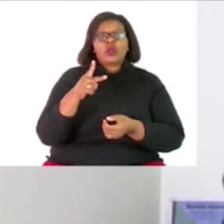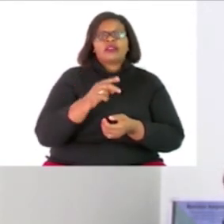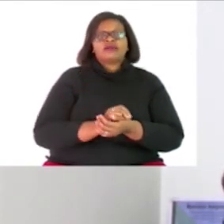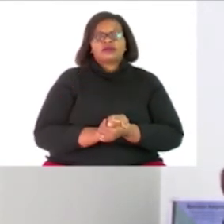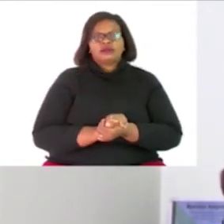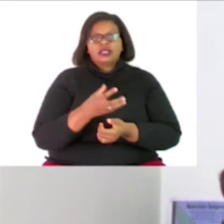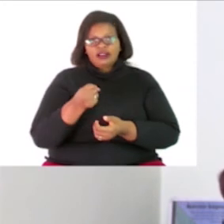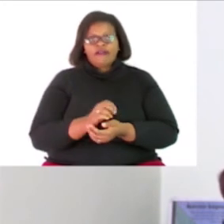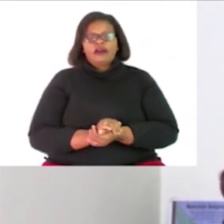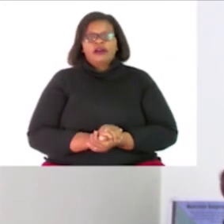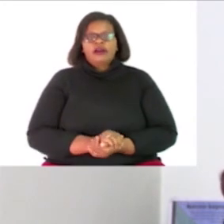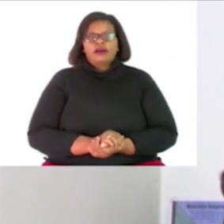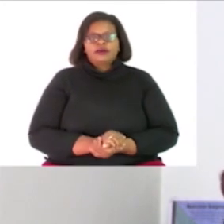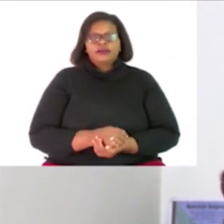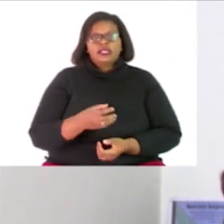can you find another one